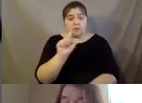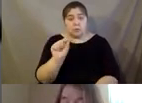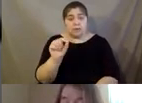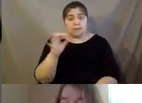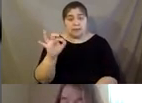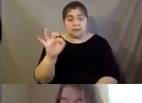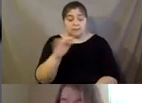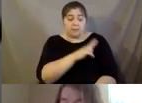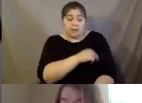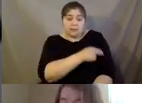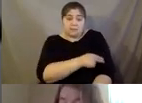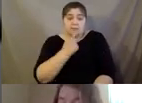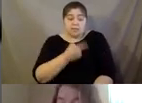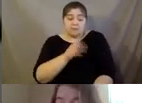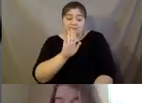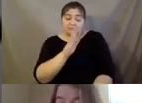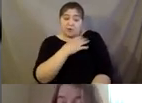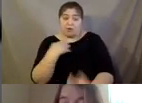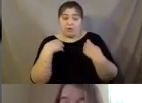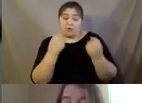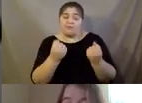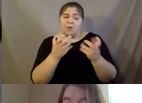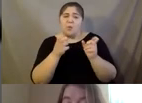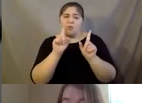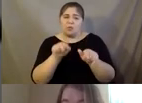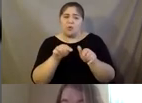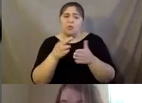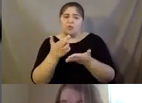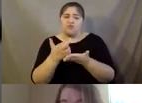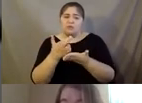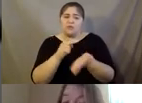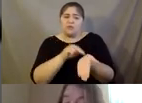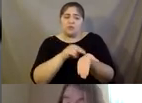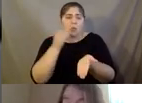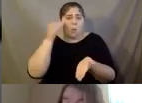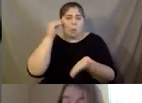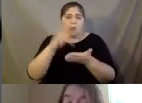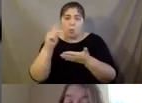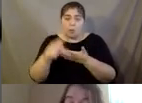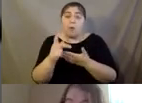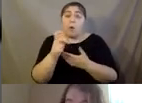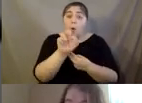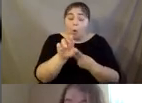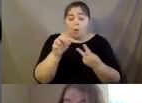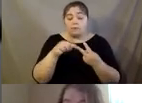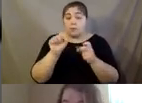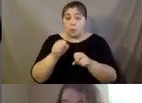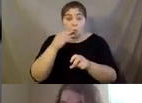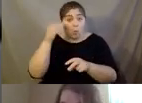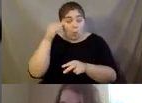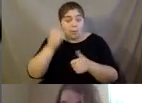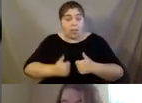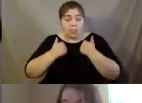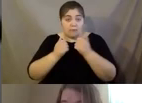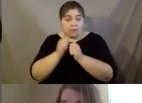said that because of her health, they wanted her to go to a rehabilitative nursing home program or she could go home and live with her daughter